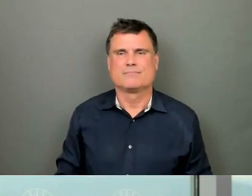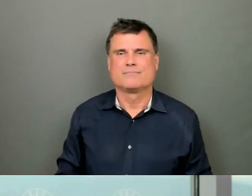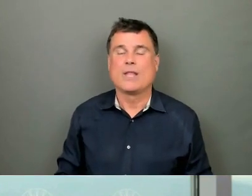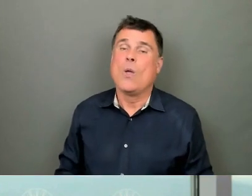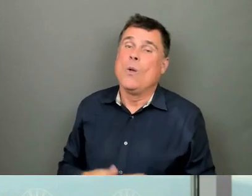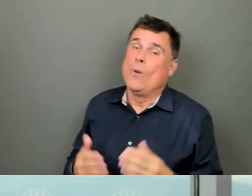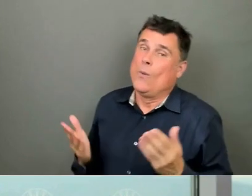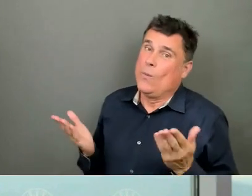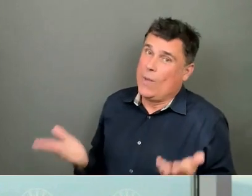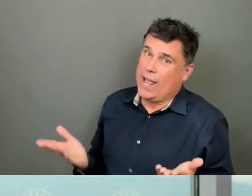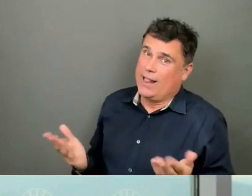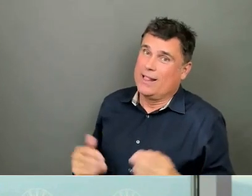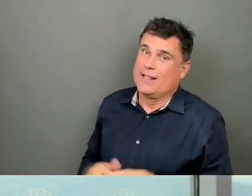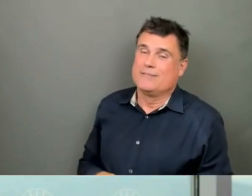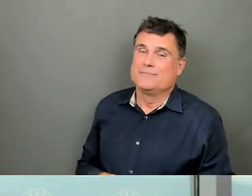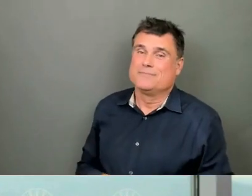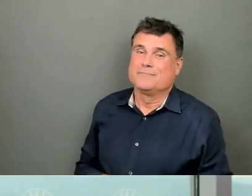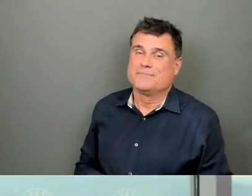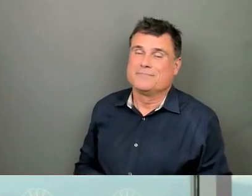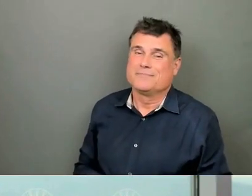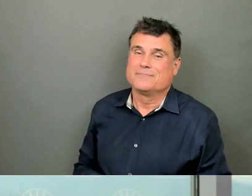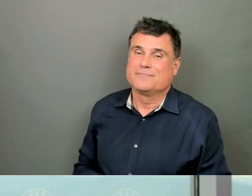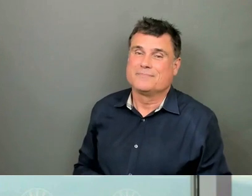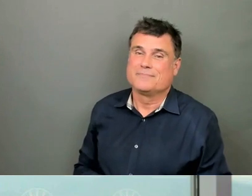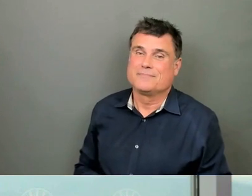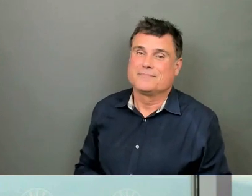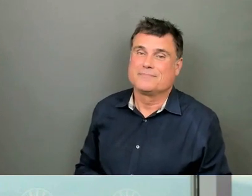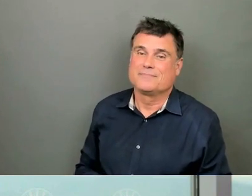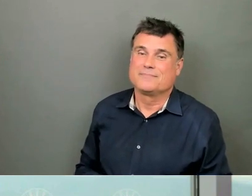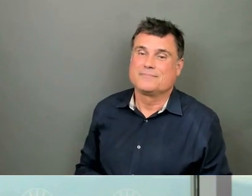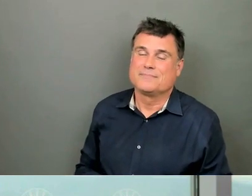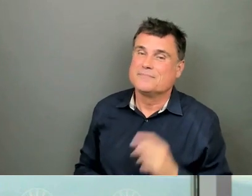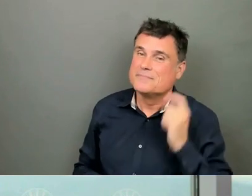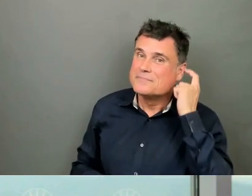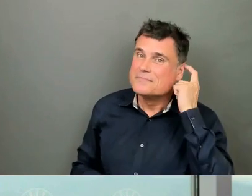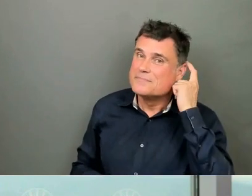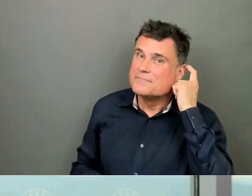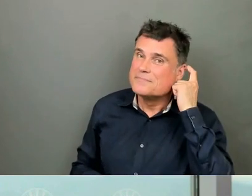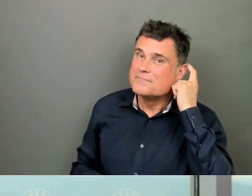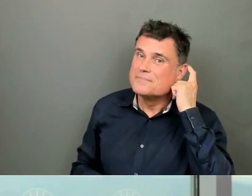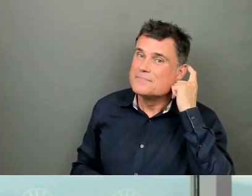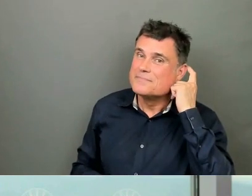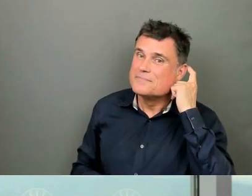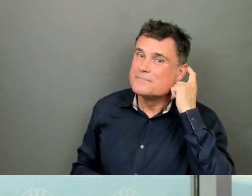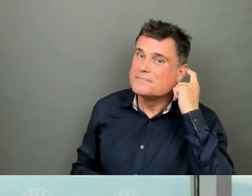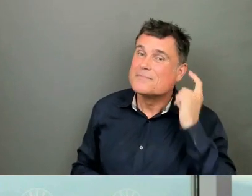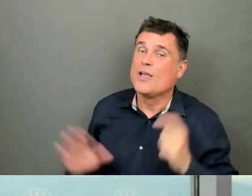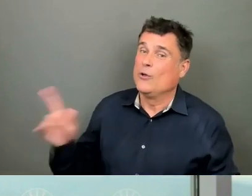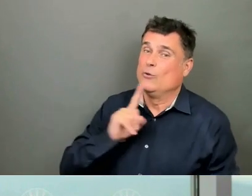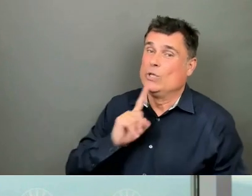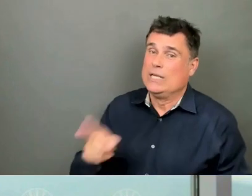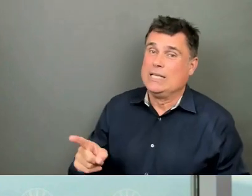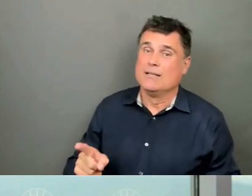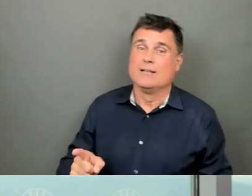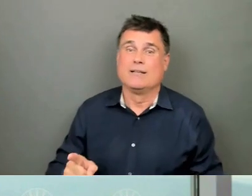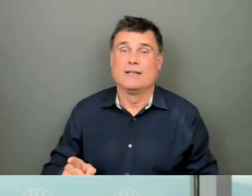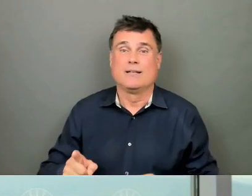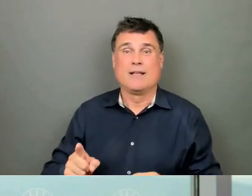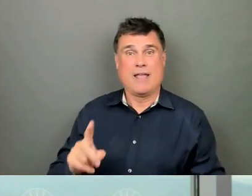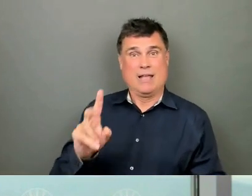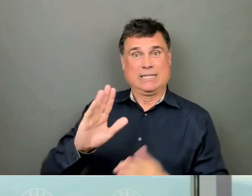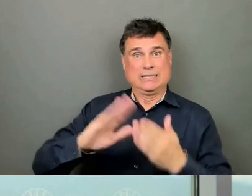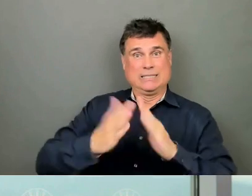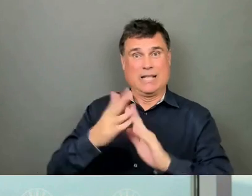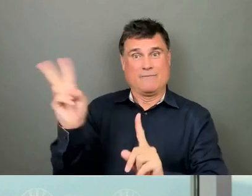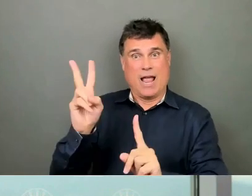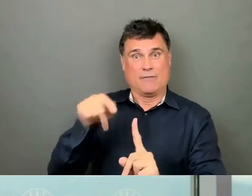Well, I think that realistically, the city of Vancouver, the